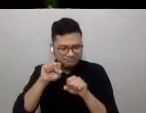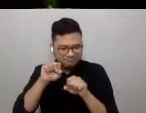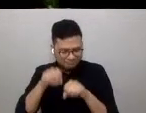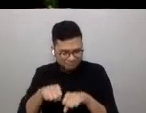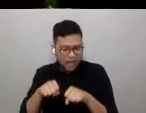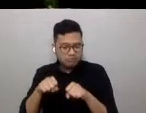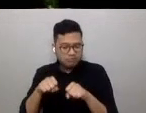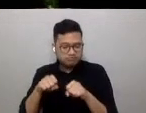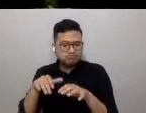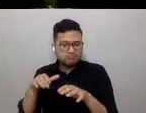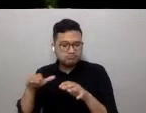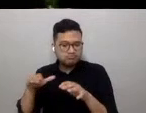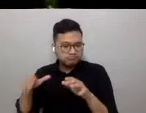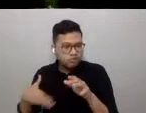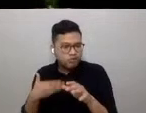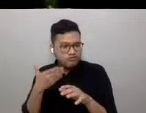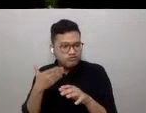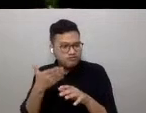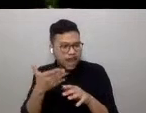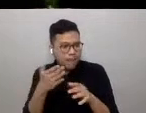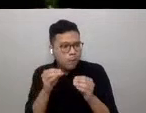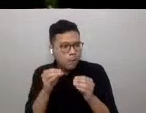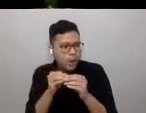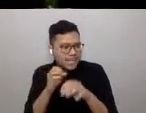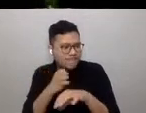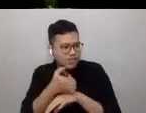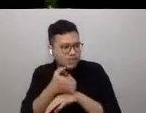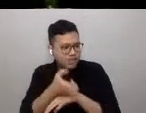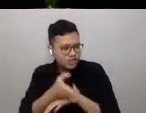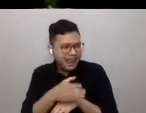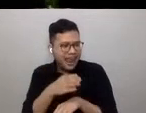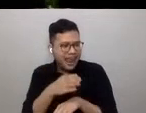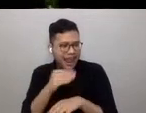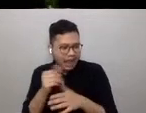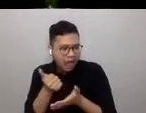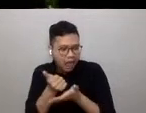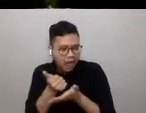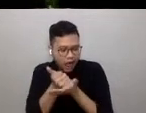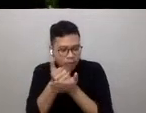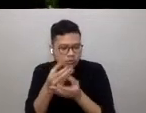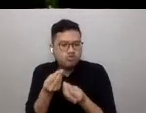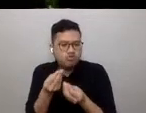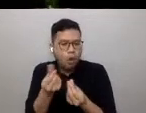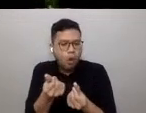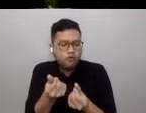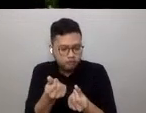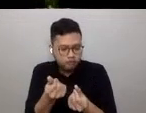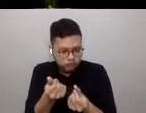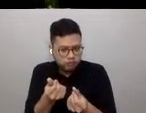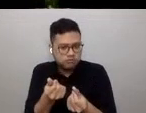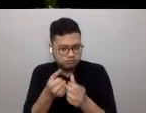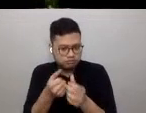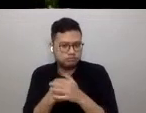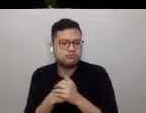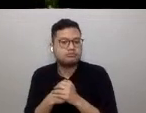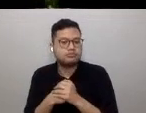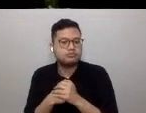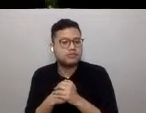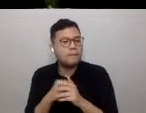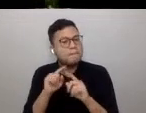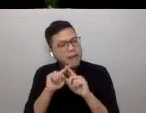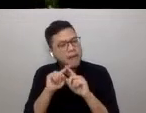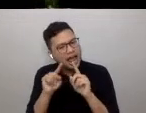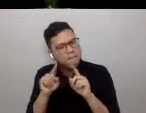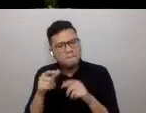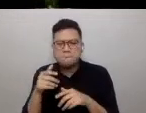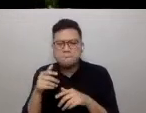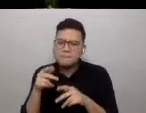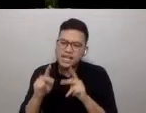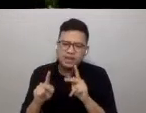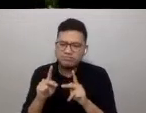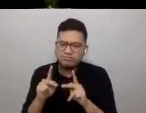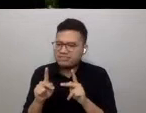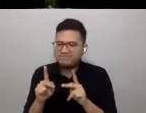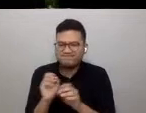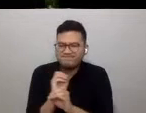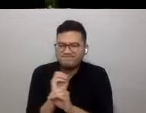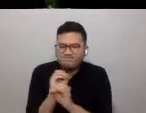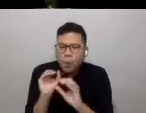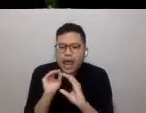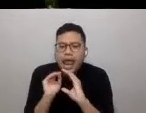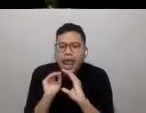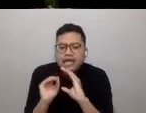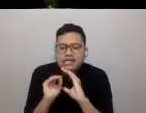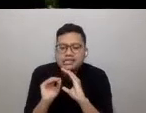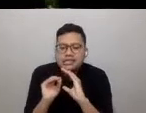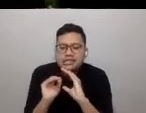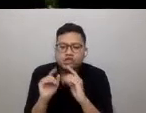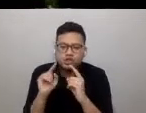provided efficiently to entire communities by their consolidation. Yet many people lack access to essential